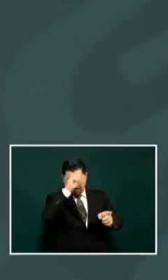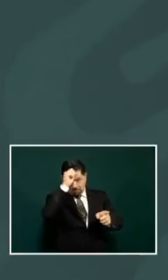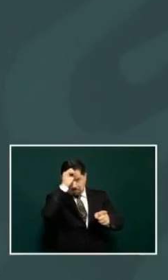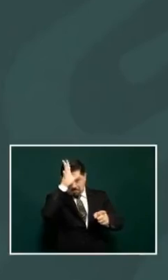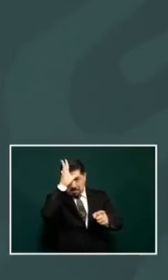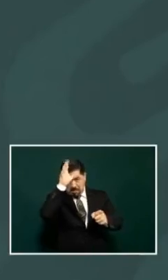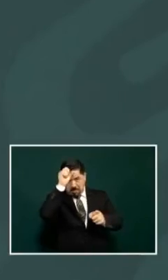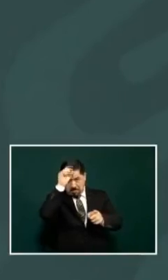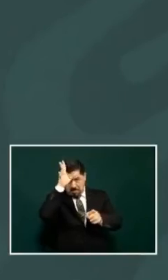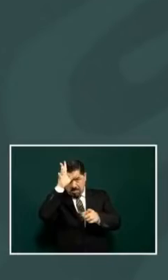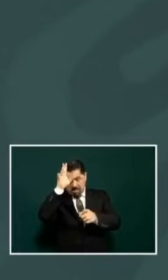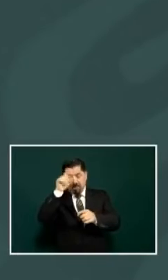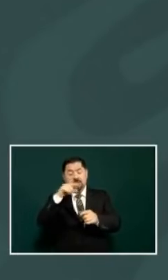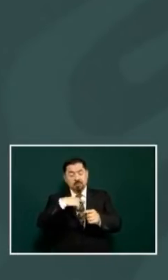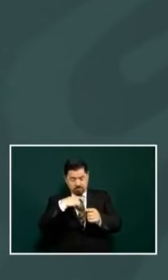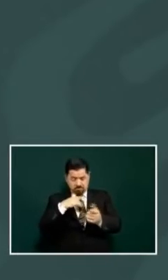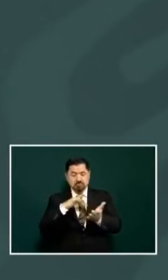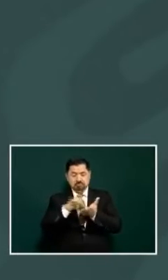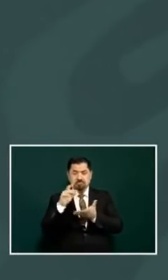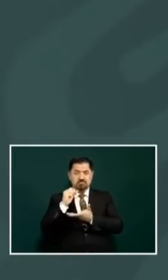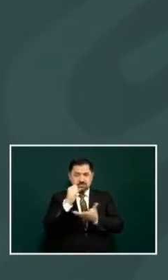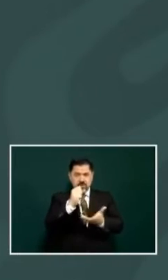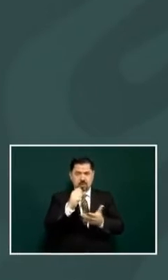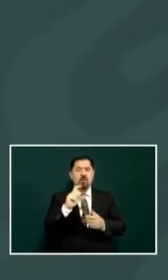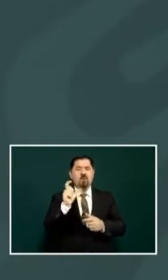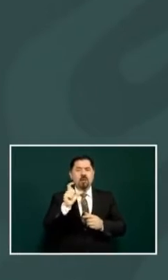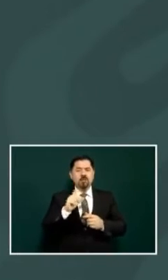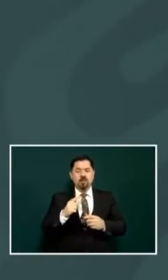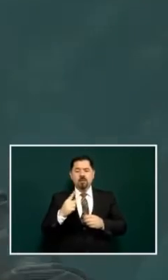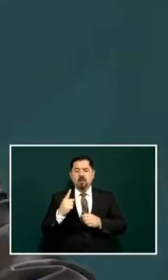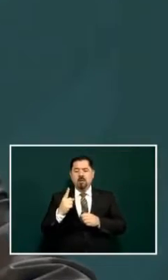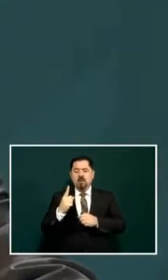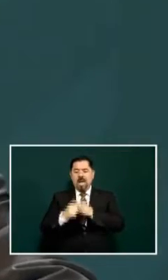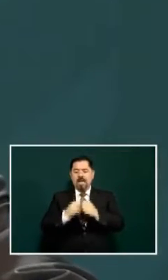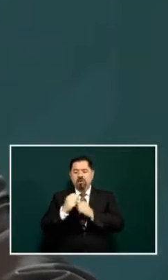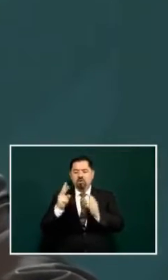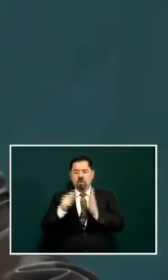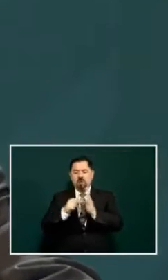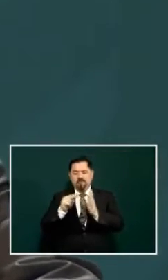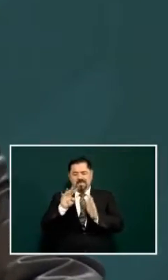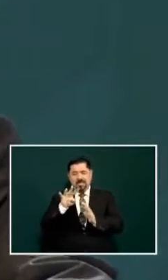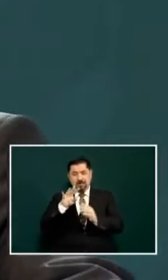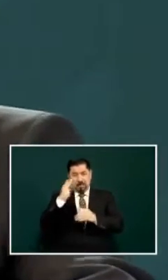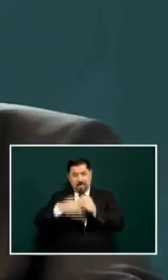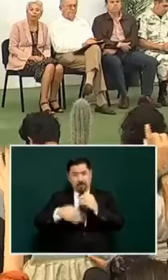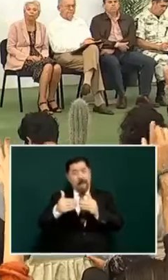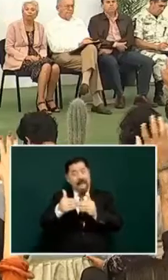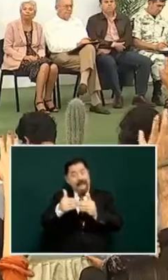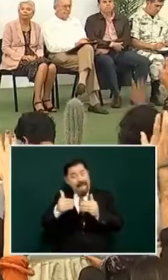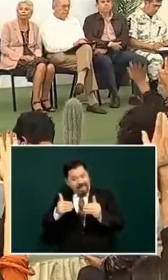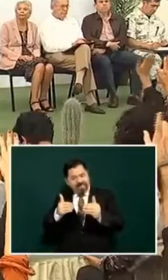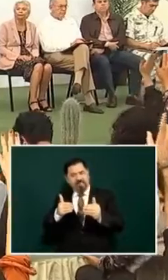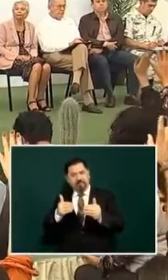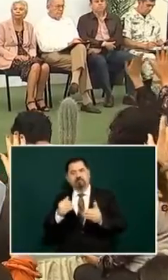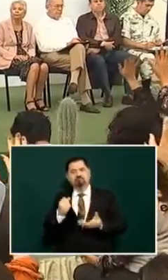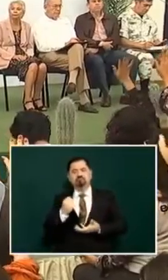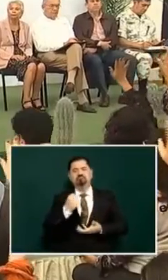I do calculate that in this year before the end of this year they will be exercising these funds